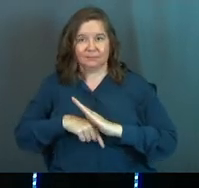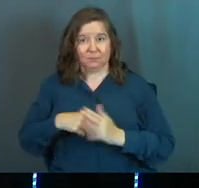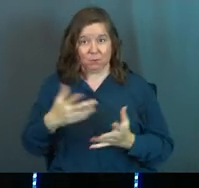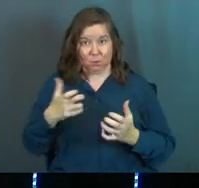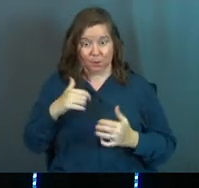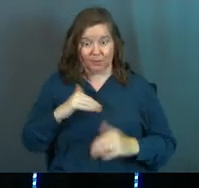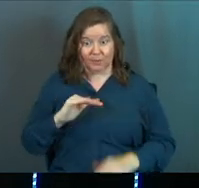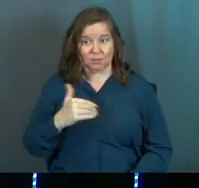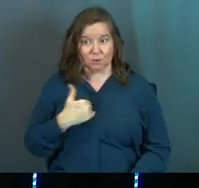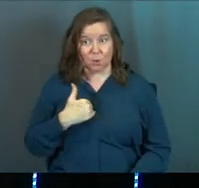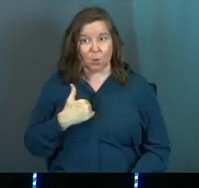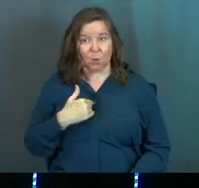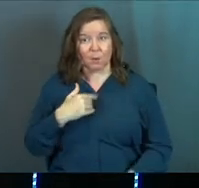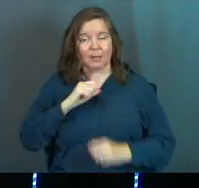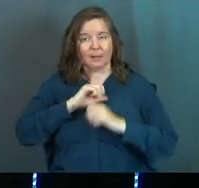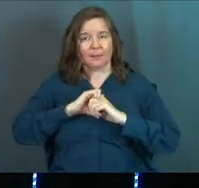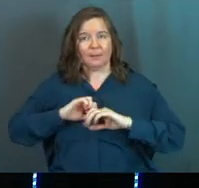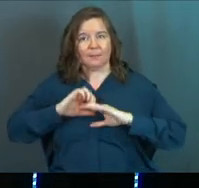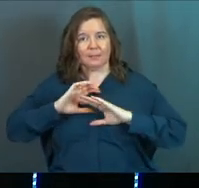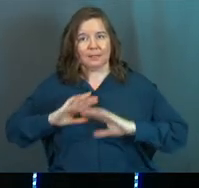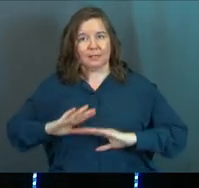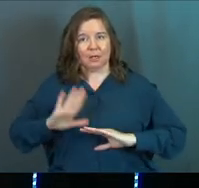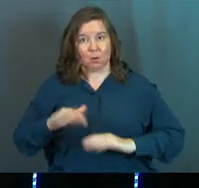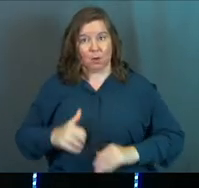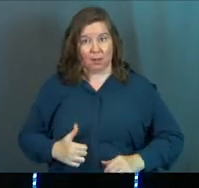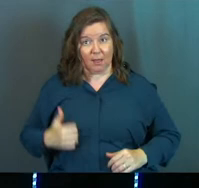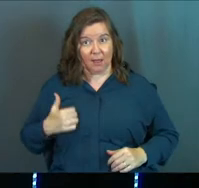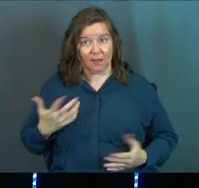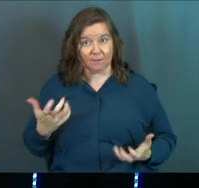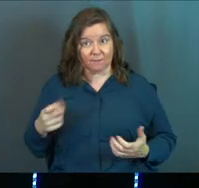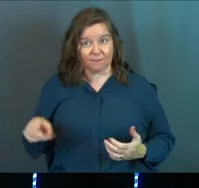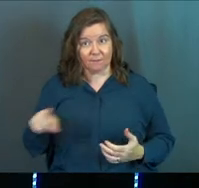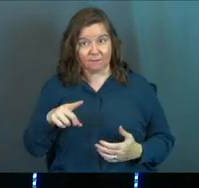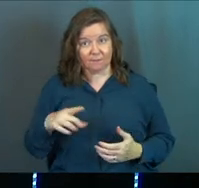Do you want this soul peace in your life?